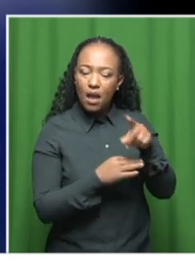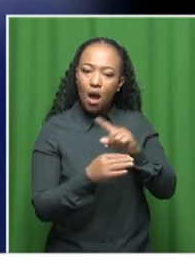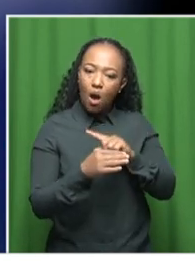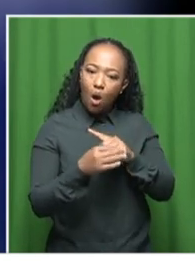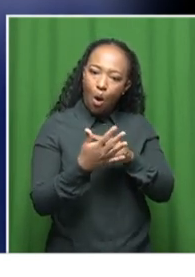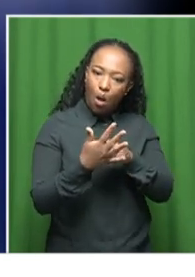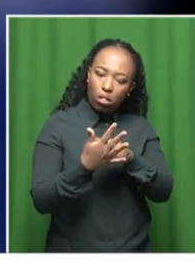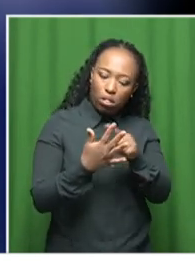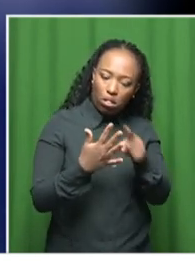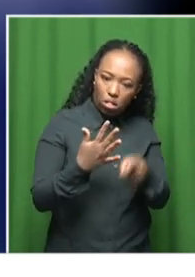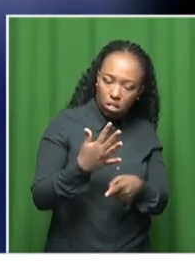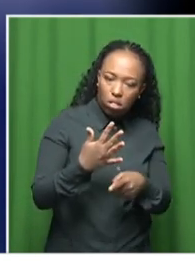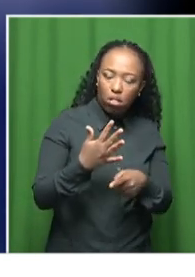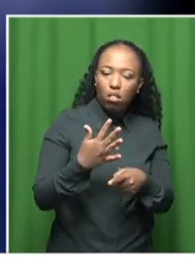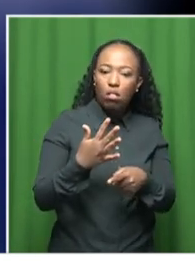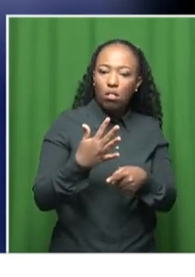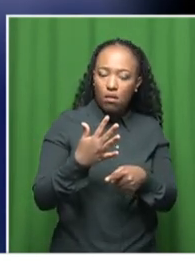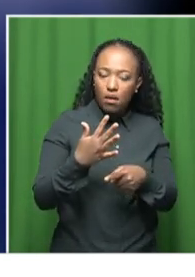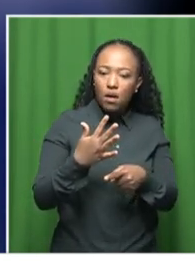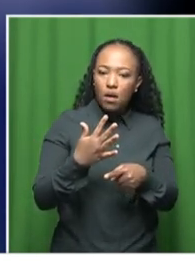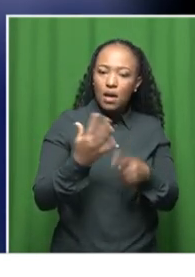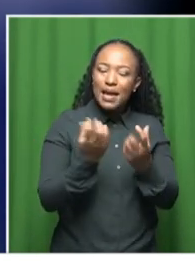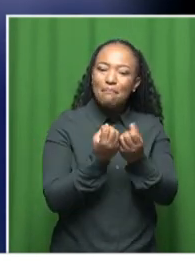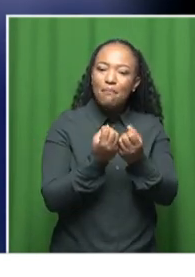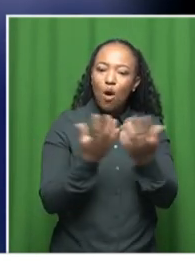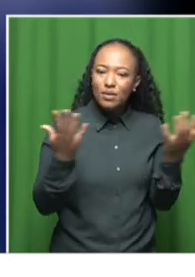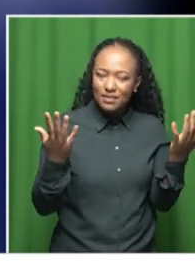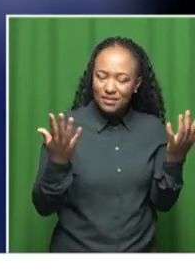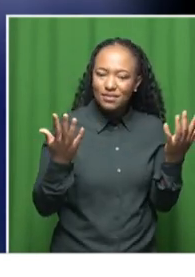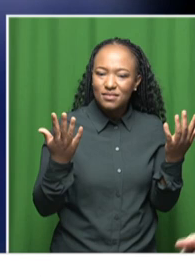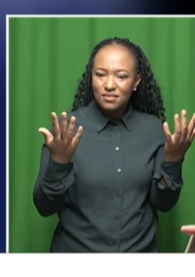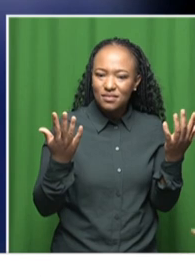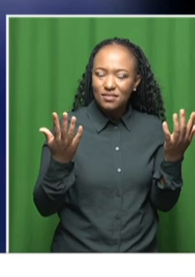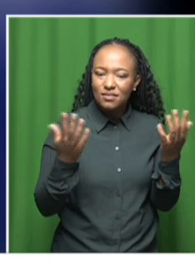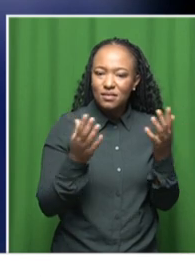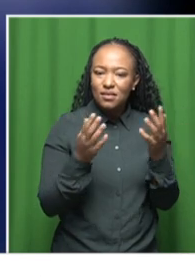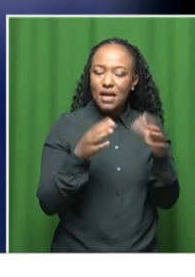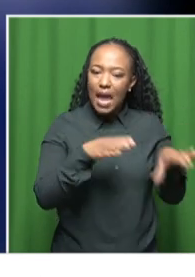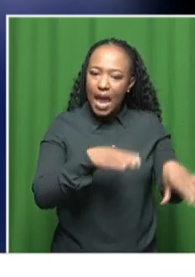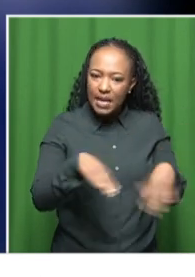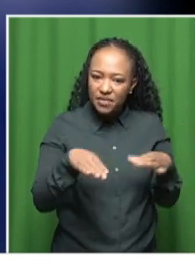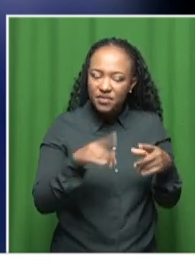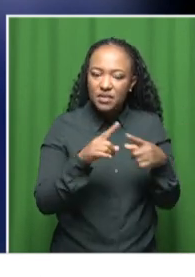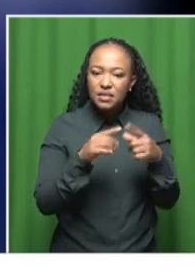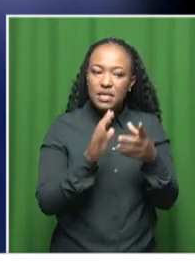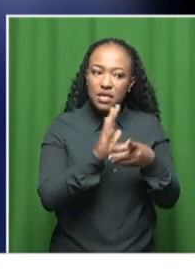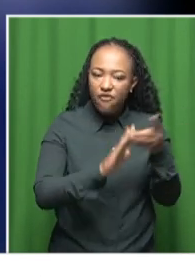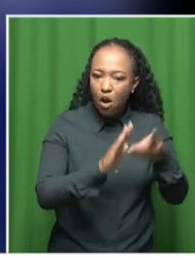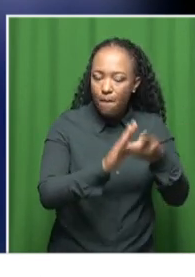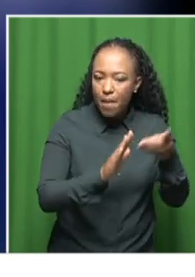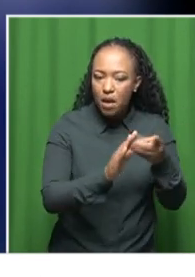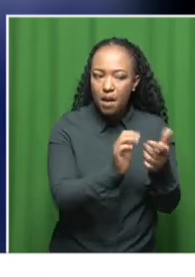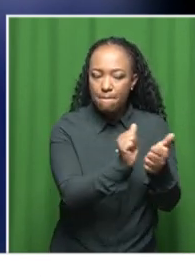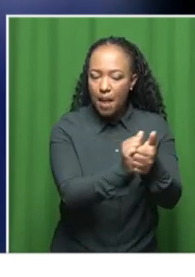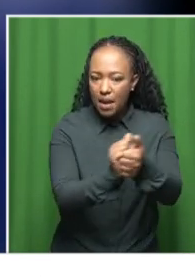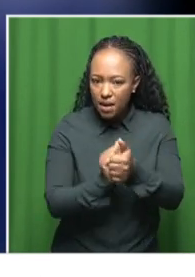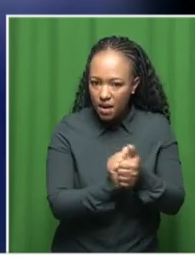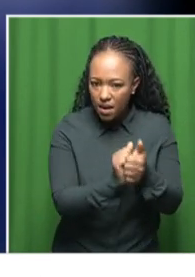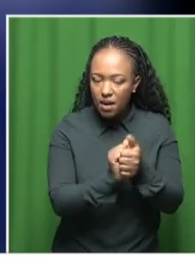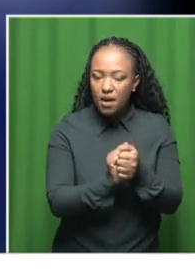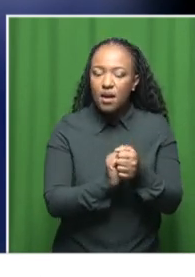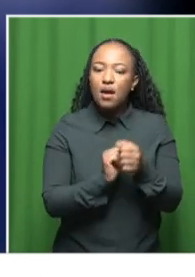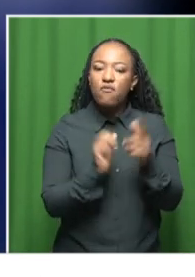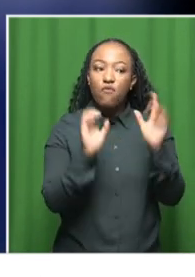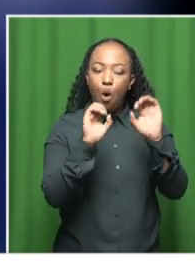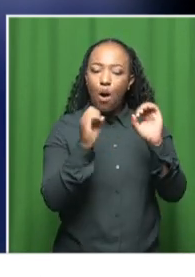is the fact that most of the engagements and activities are led by development partners and the civil society organization.